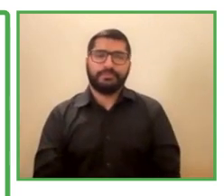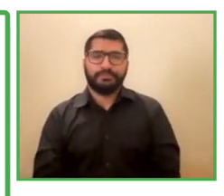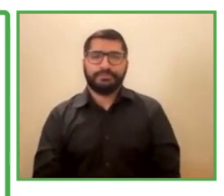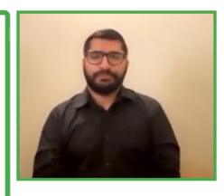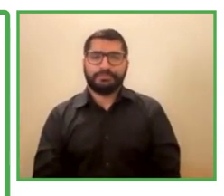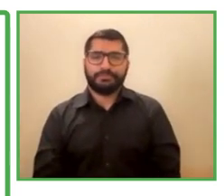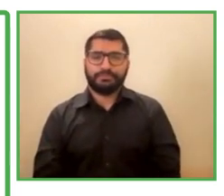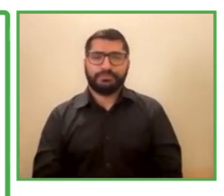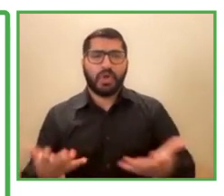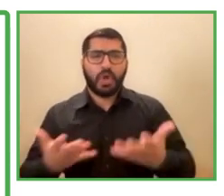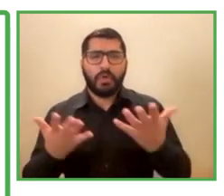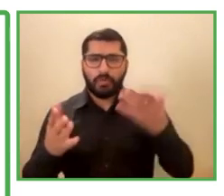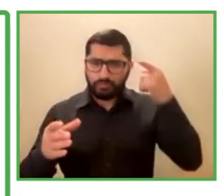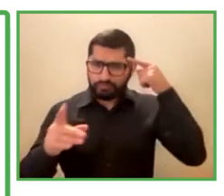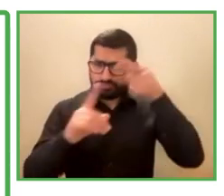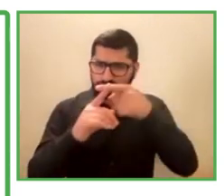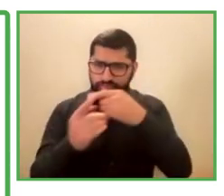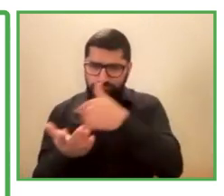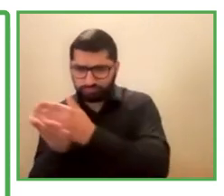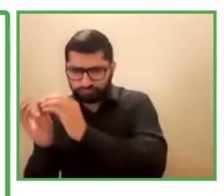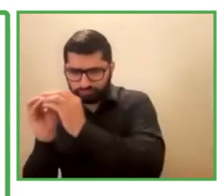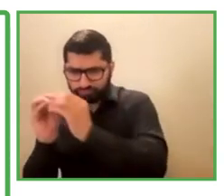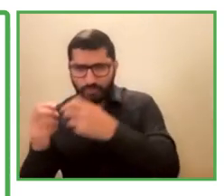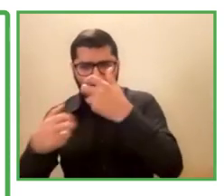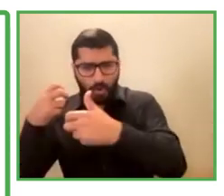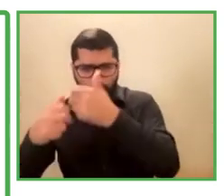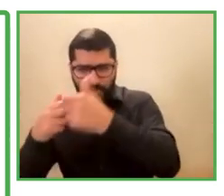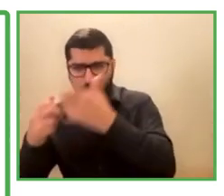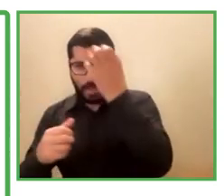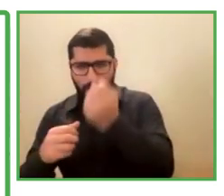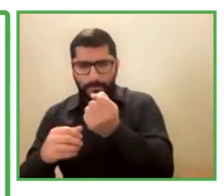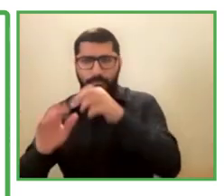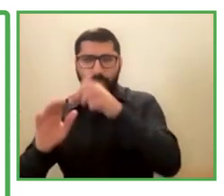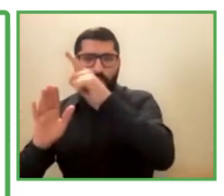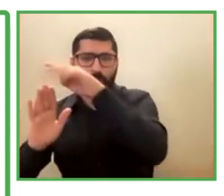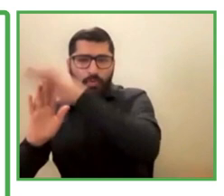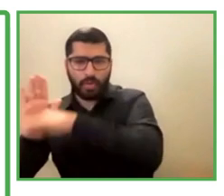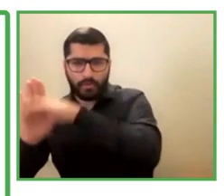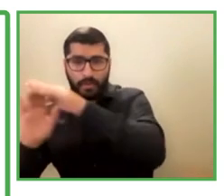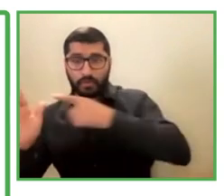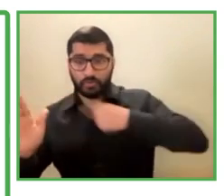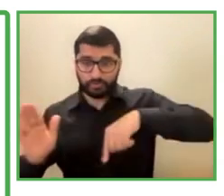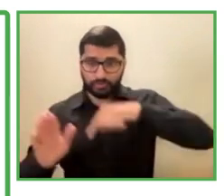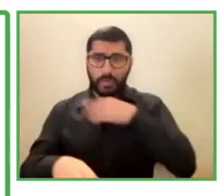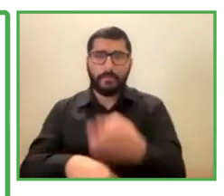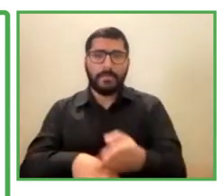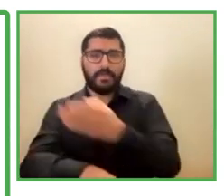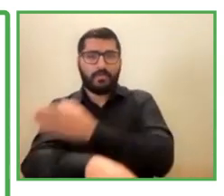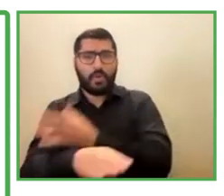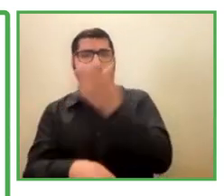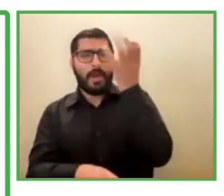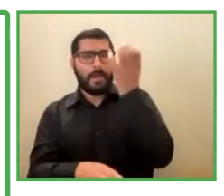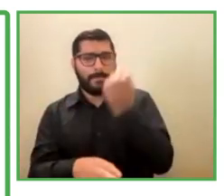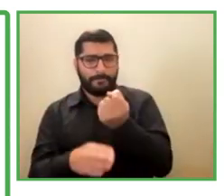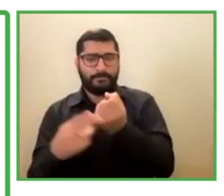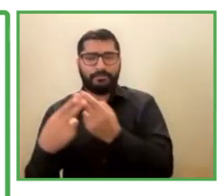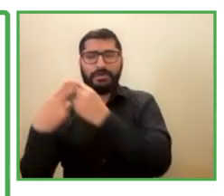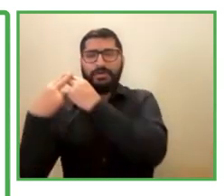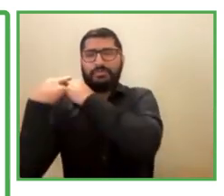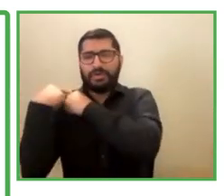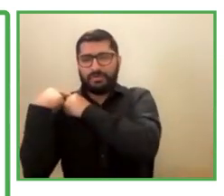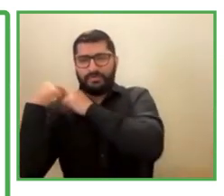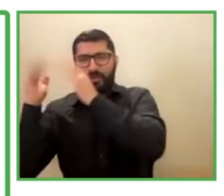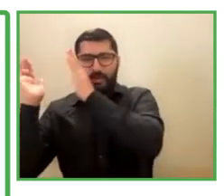This was created because of a company